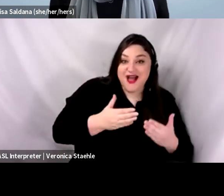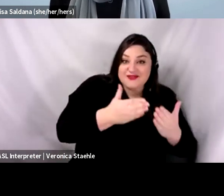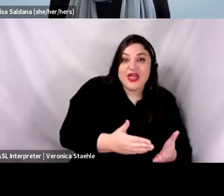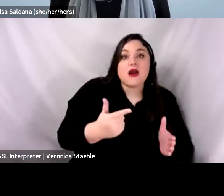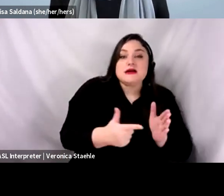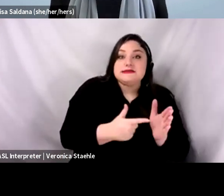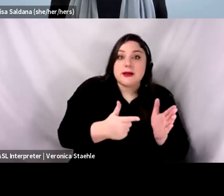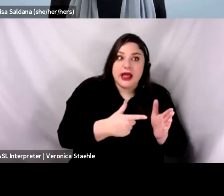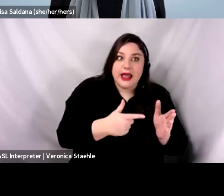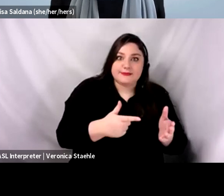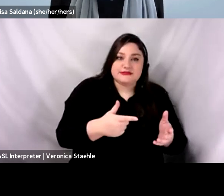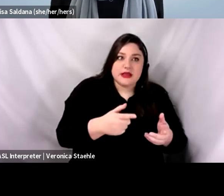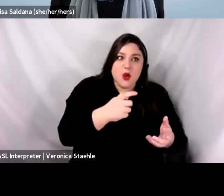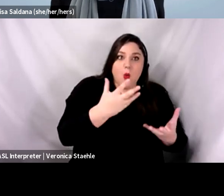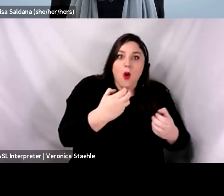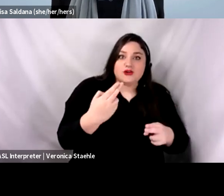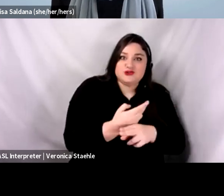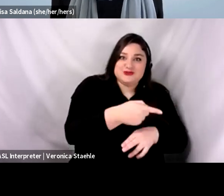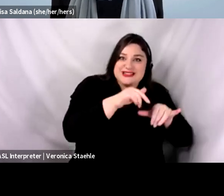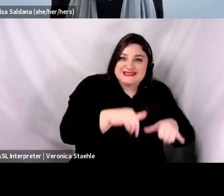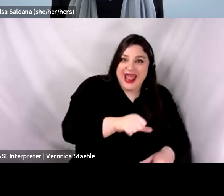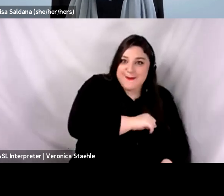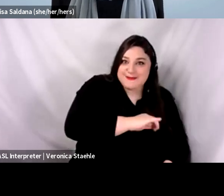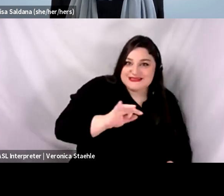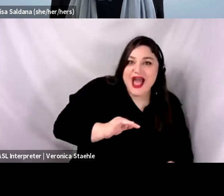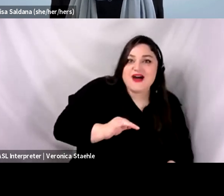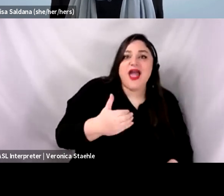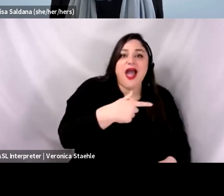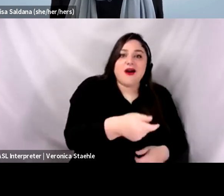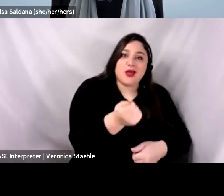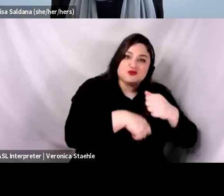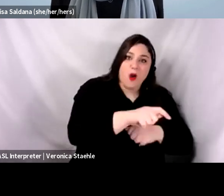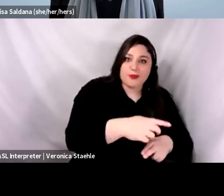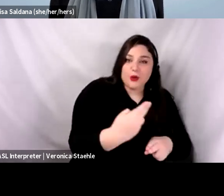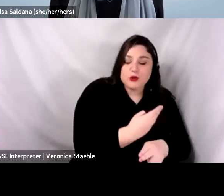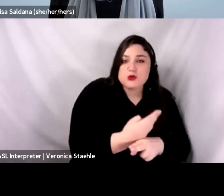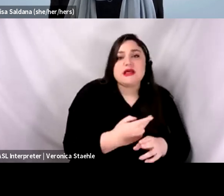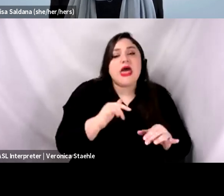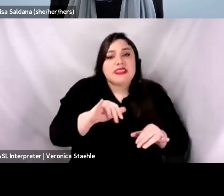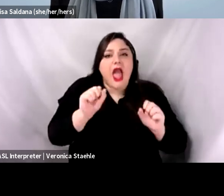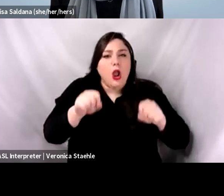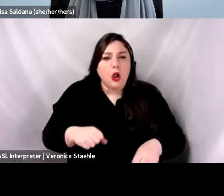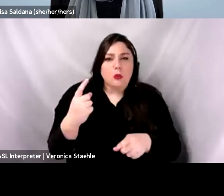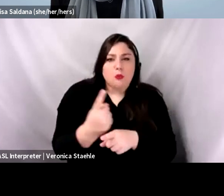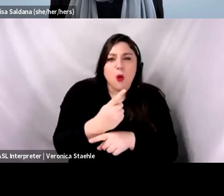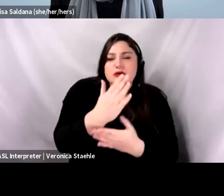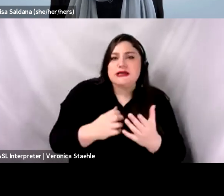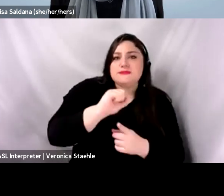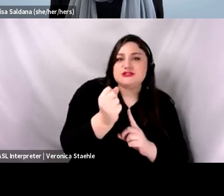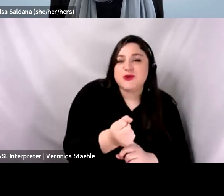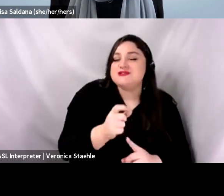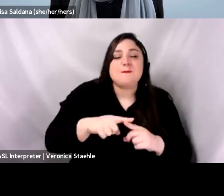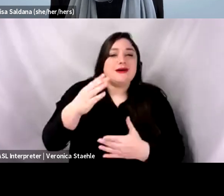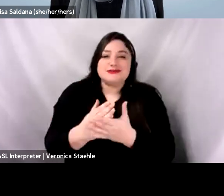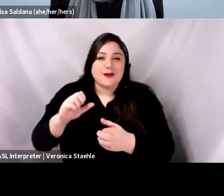sometimes that is absolutely an efficient and okay thing to do, um, other times it's not. And so